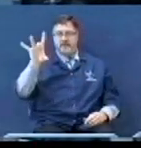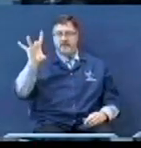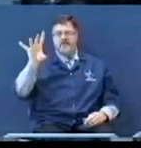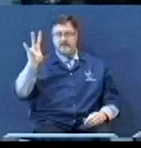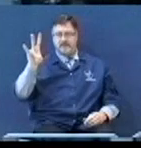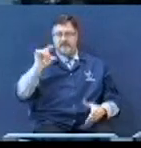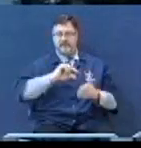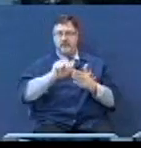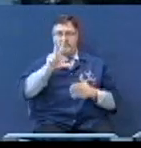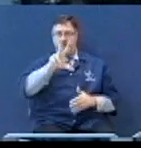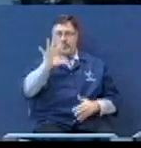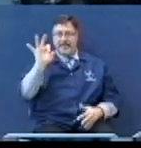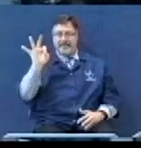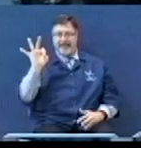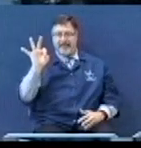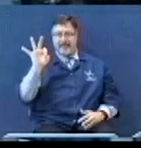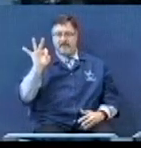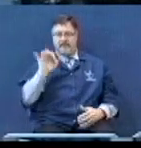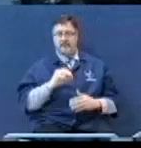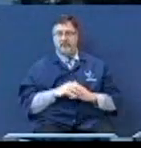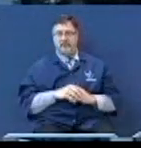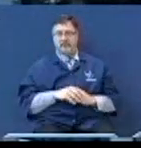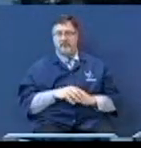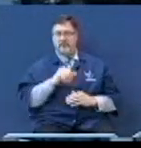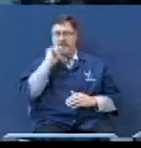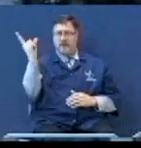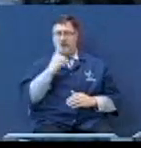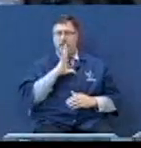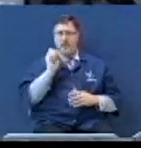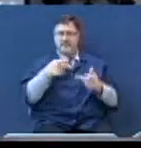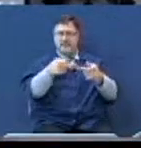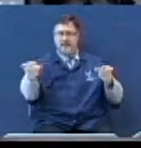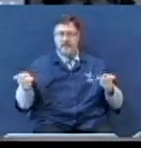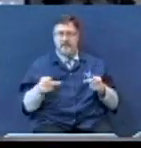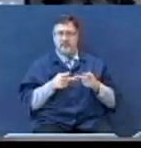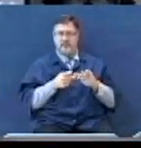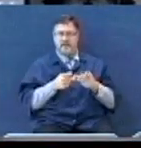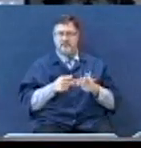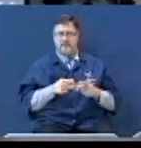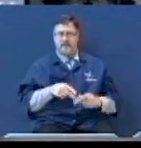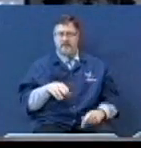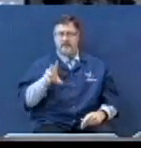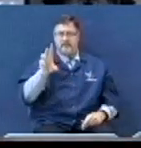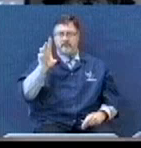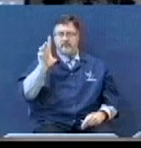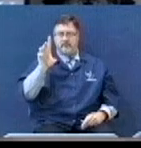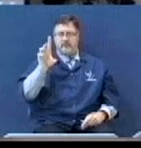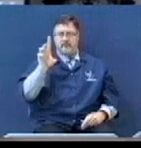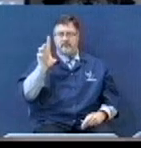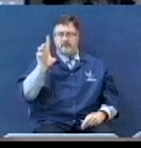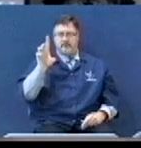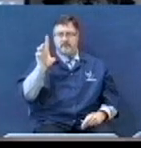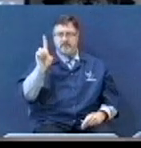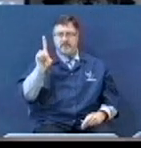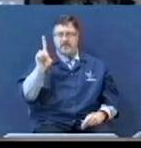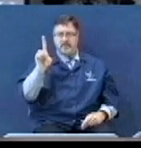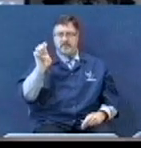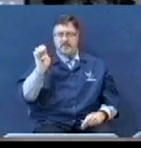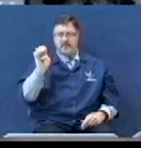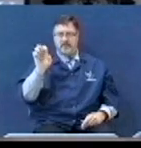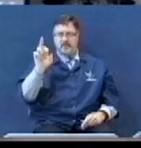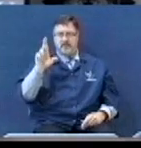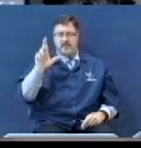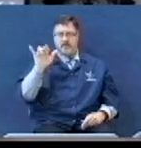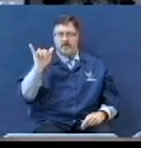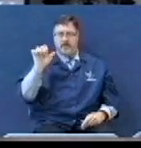can make a note about it. Not only was it a place of disrepute, it was a place of derision.